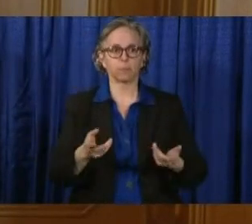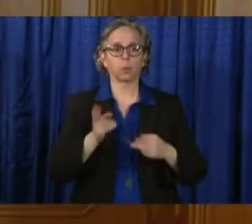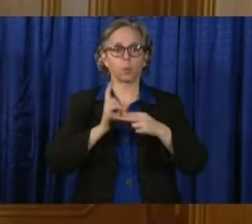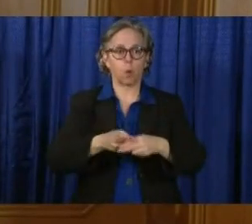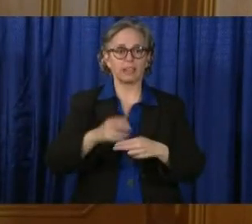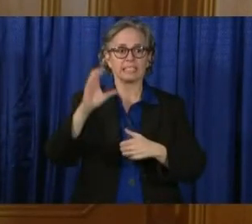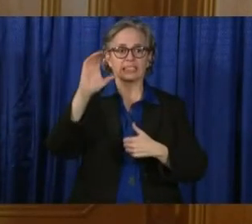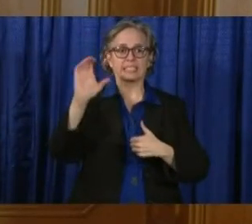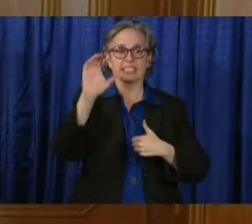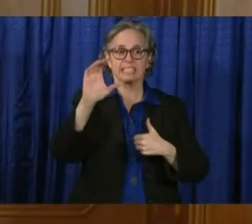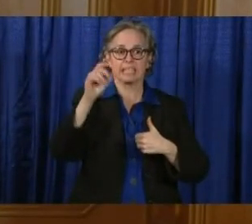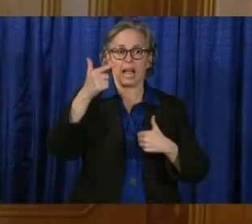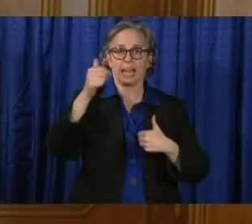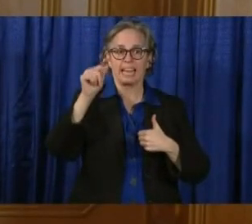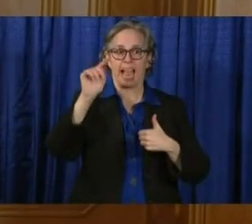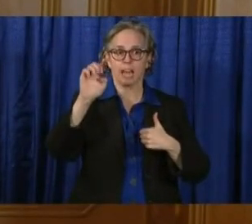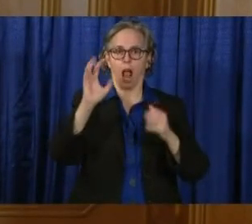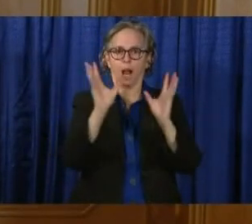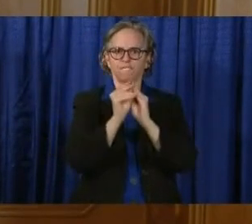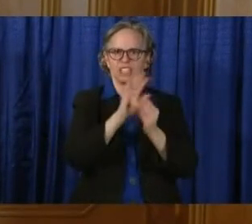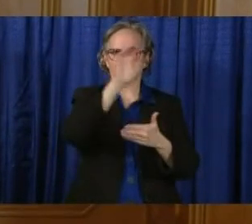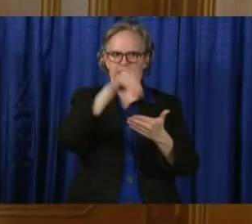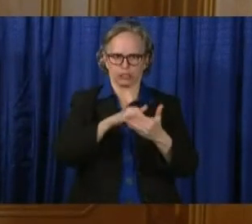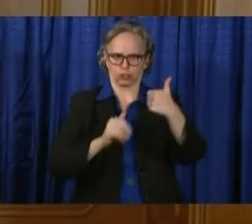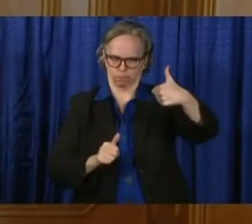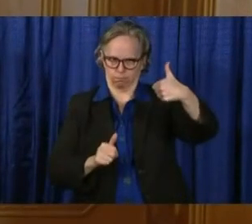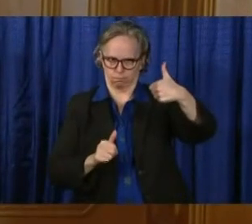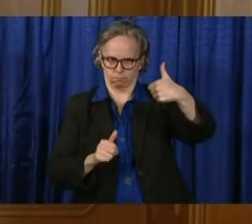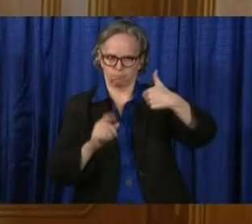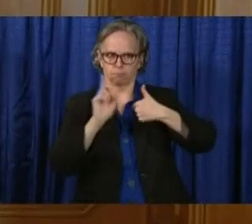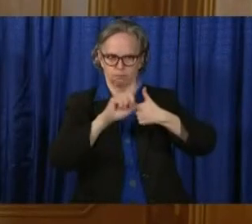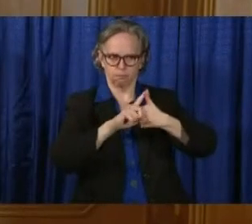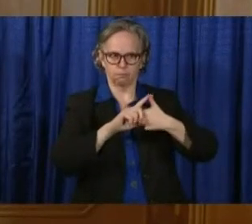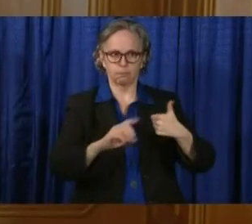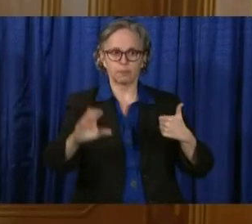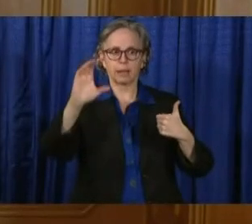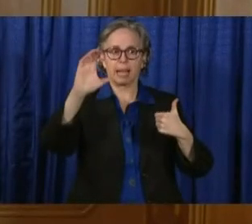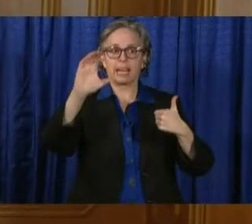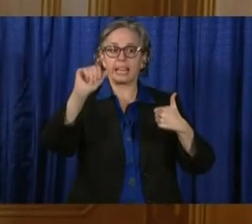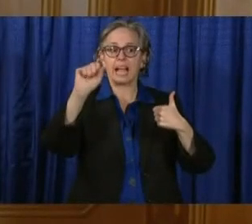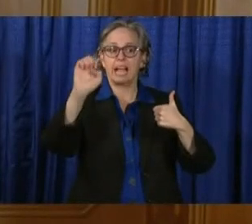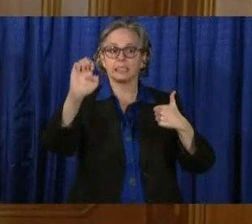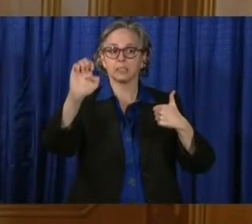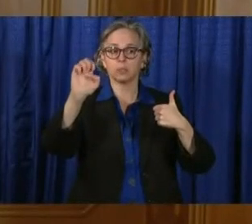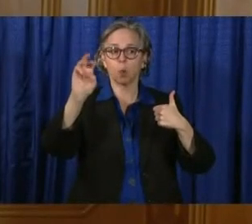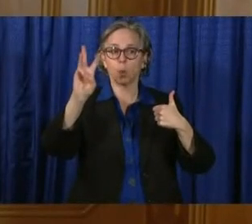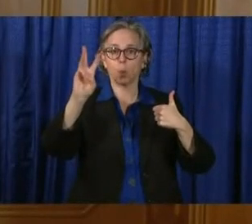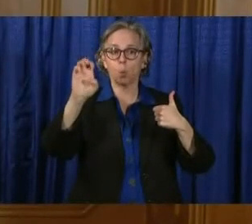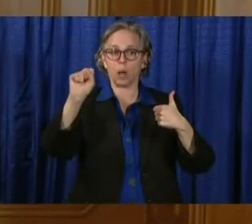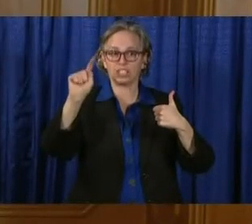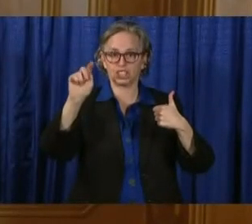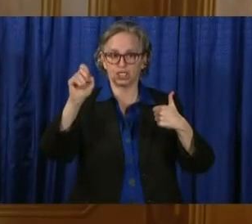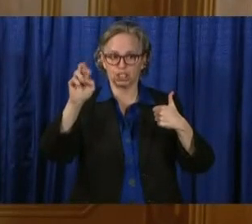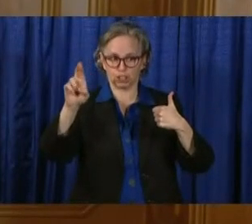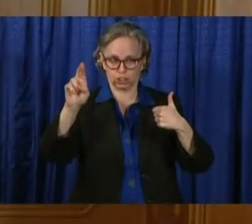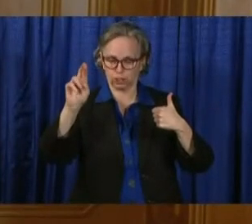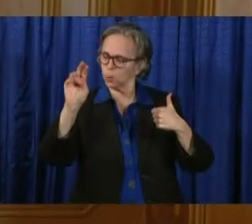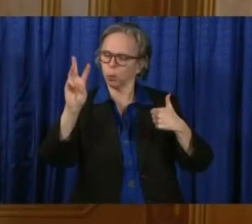County, Case Western University's Health Education Campus in Cuyahoga County, Dayton Convention Center,